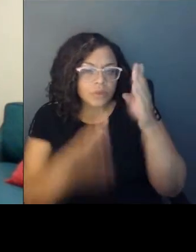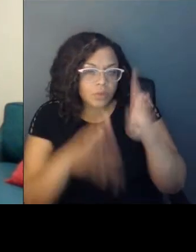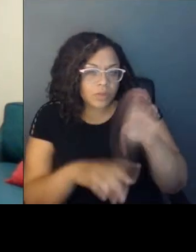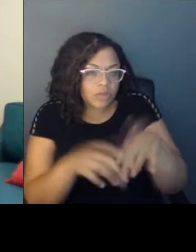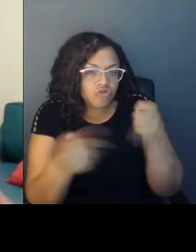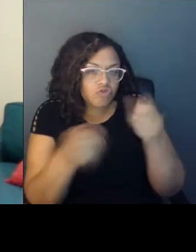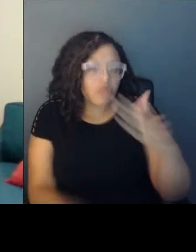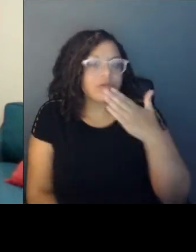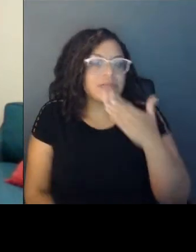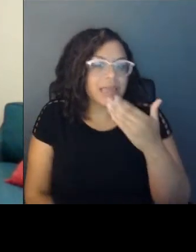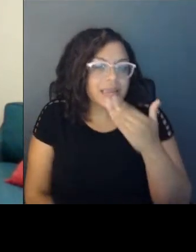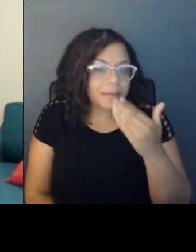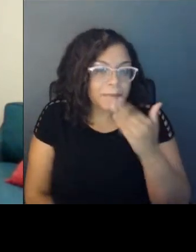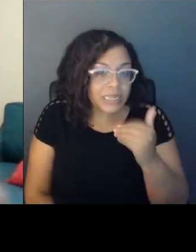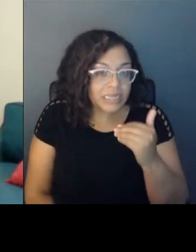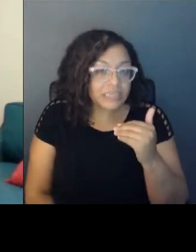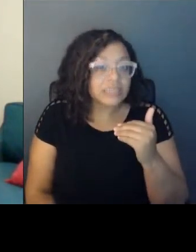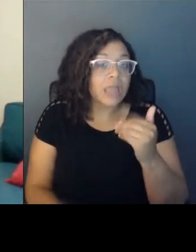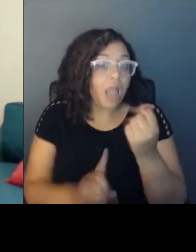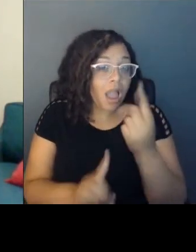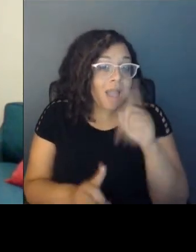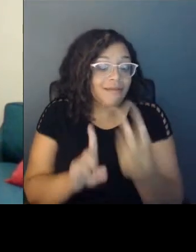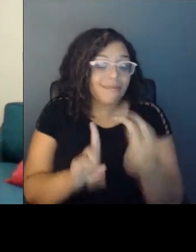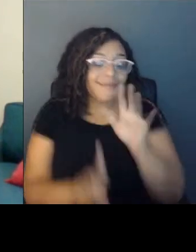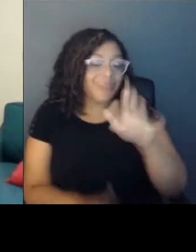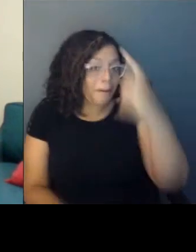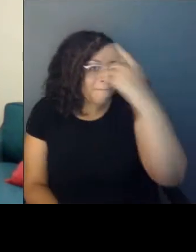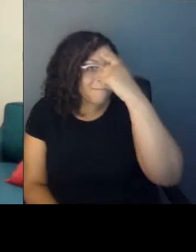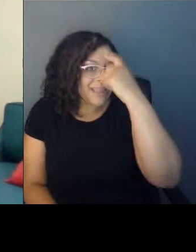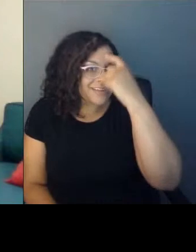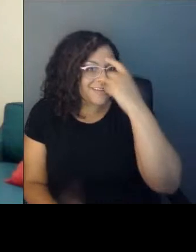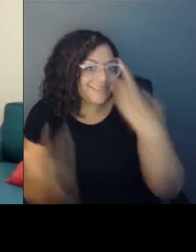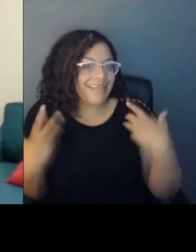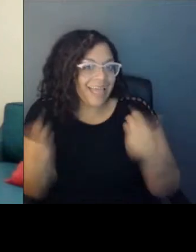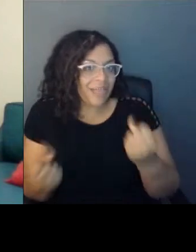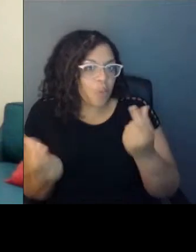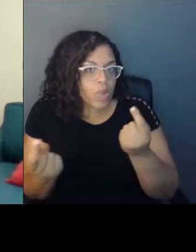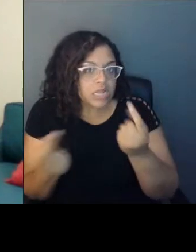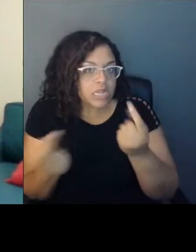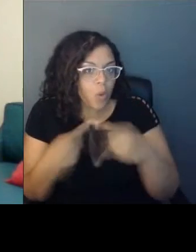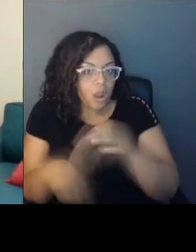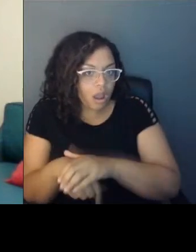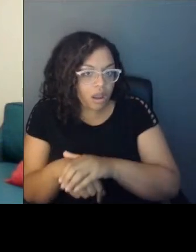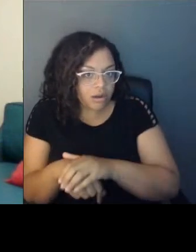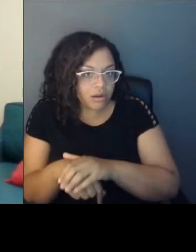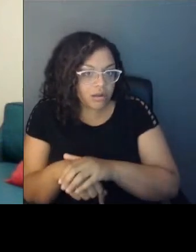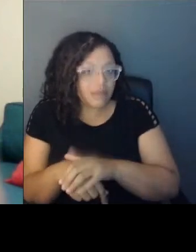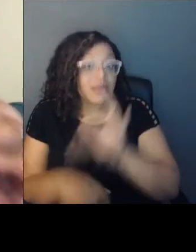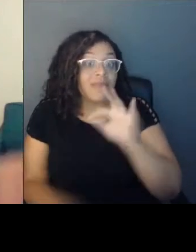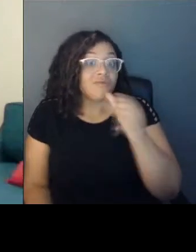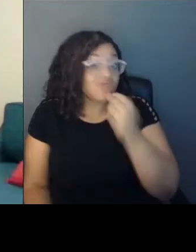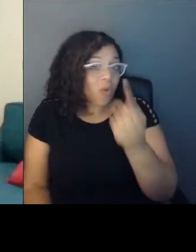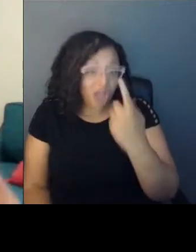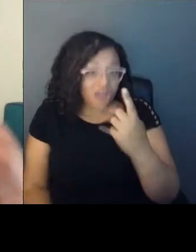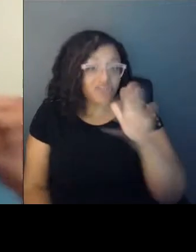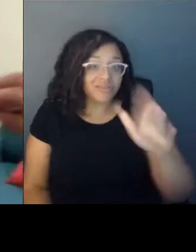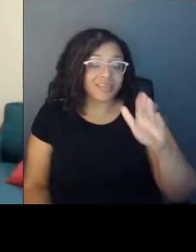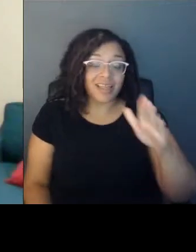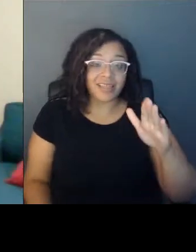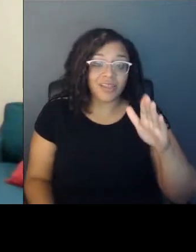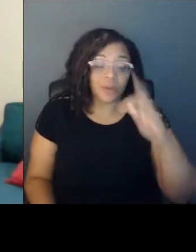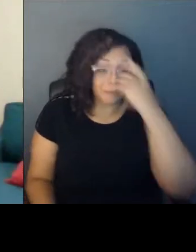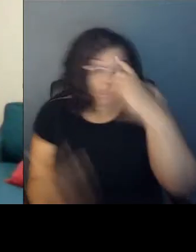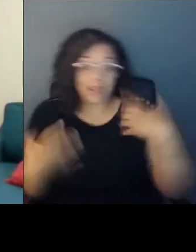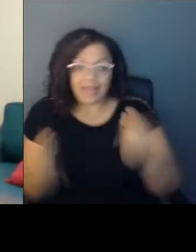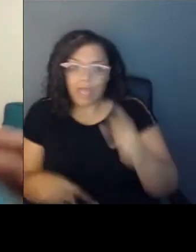don't understand the mental aspect of what they're going through. And if we don't understand further than that, the social determinants about what it takes for